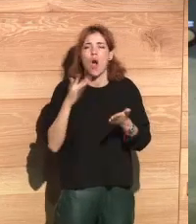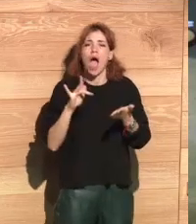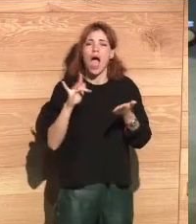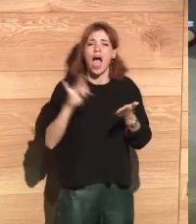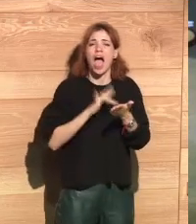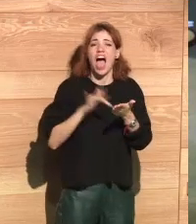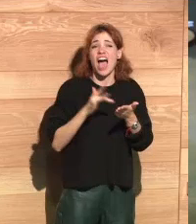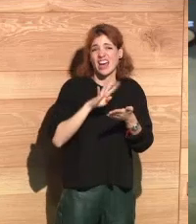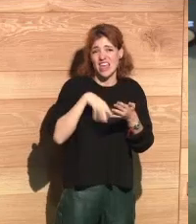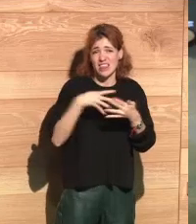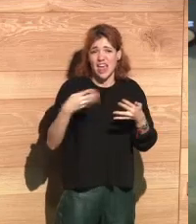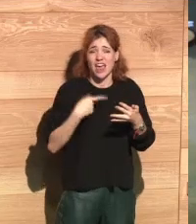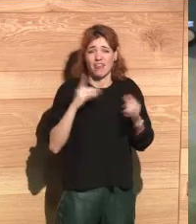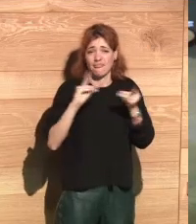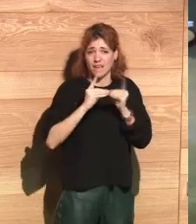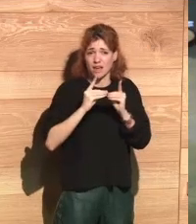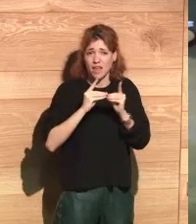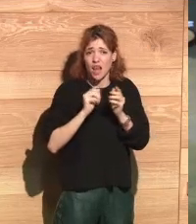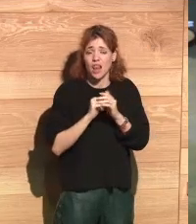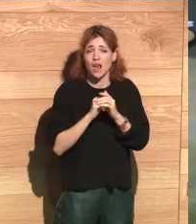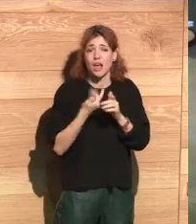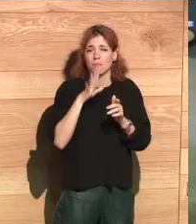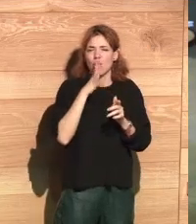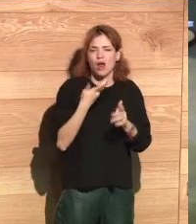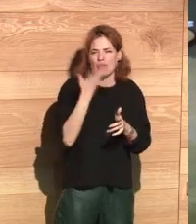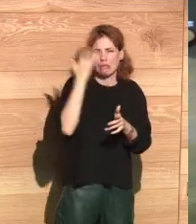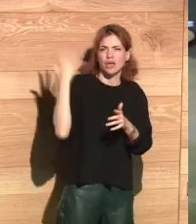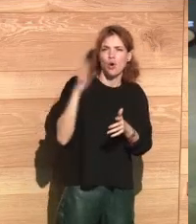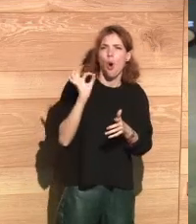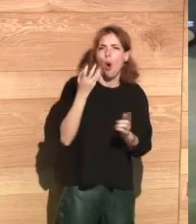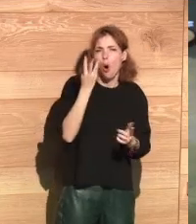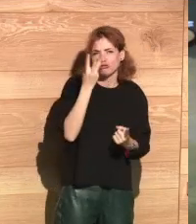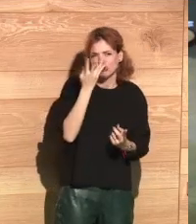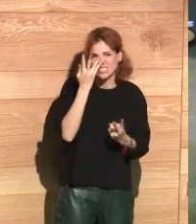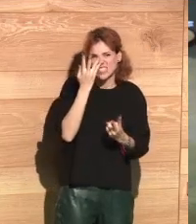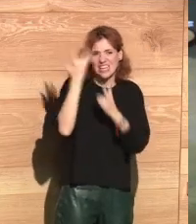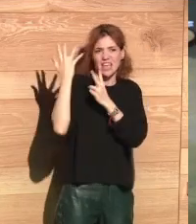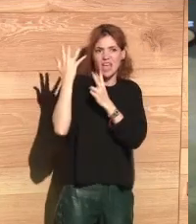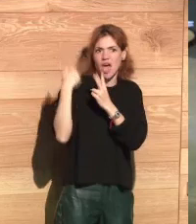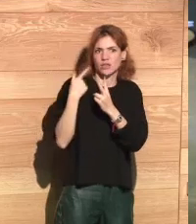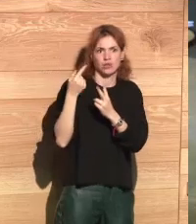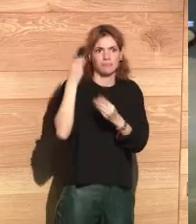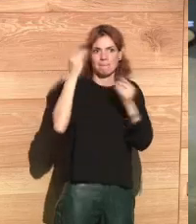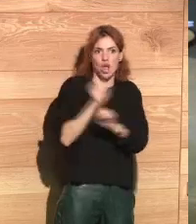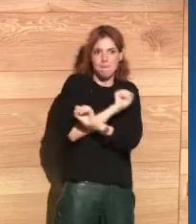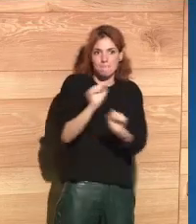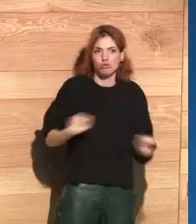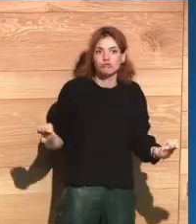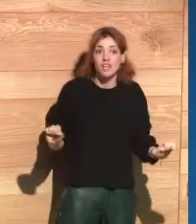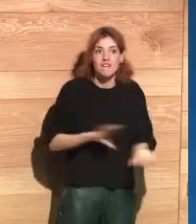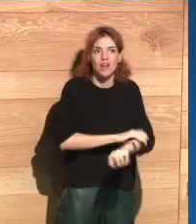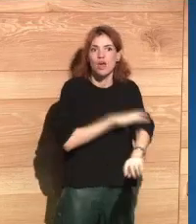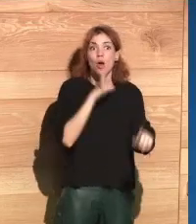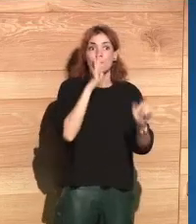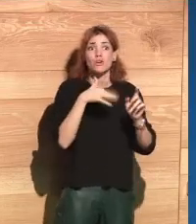presenting this type of strategies because I think that five or seven years ago, seven would have been impossible. So I think